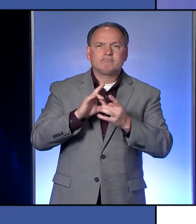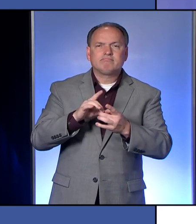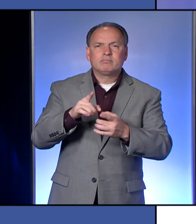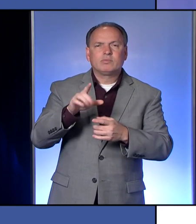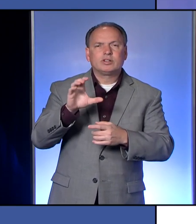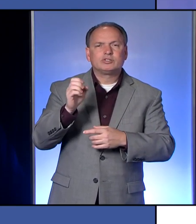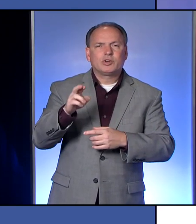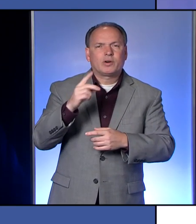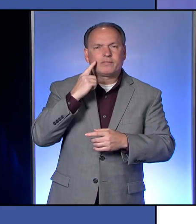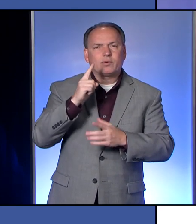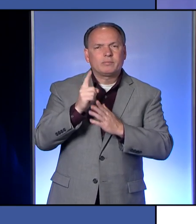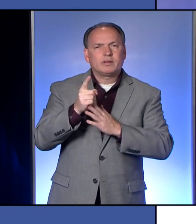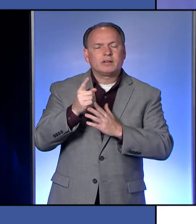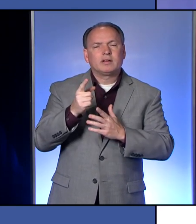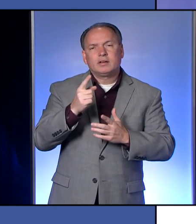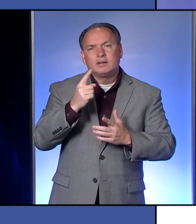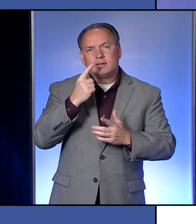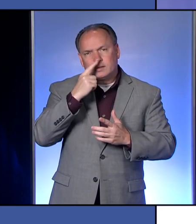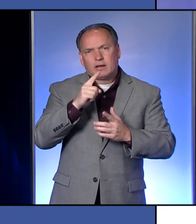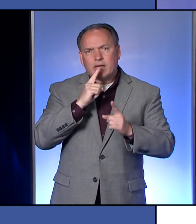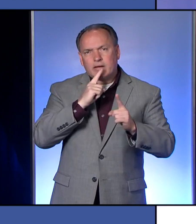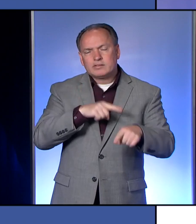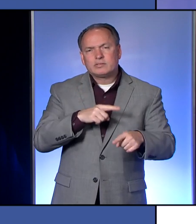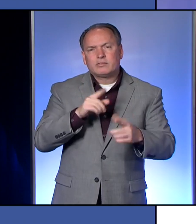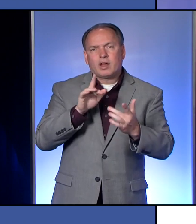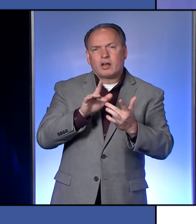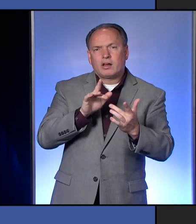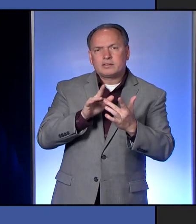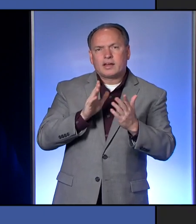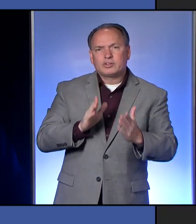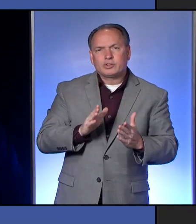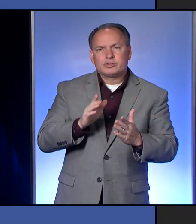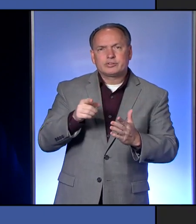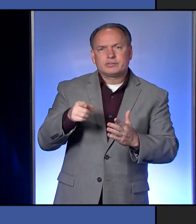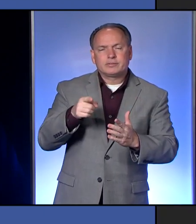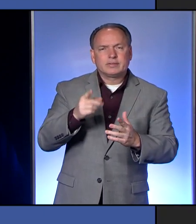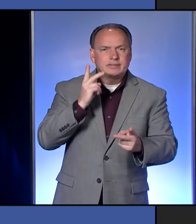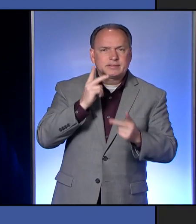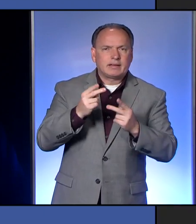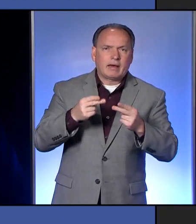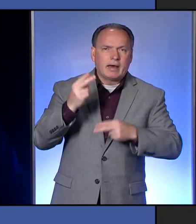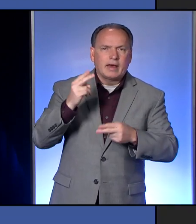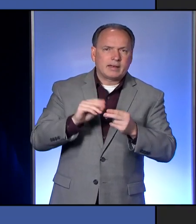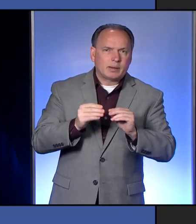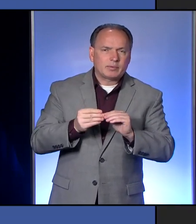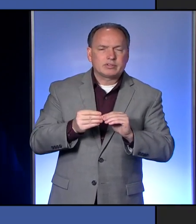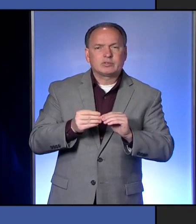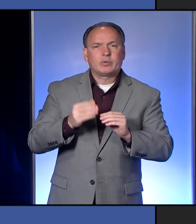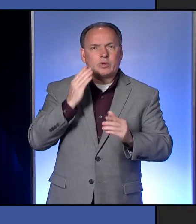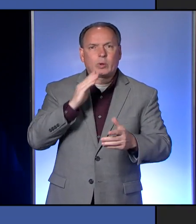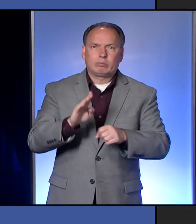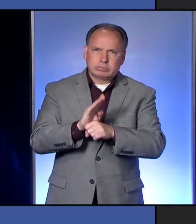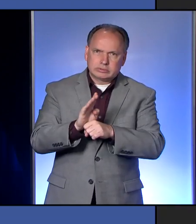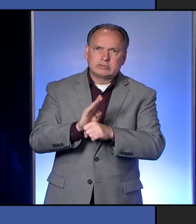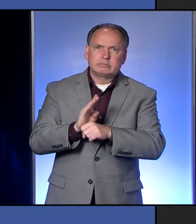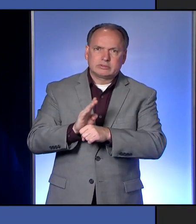a little bit right now. So with these contact tracers, of course, seeing these high numbers, we know they're super busy and we weren't